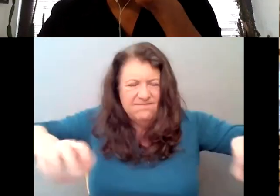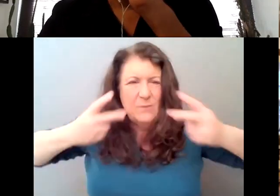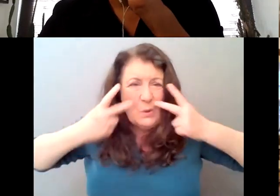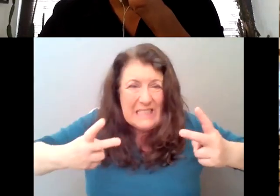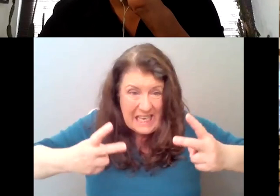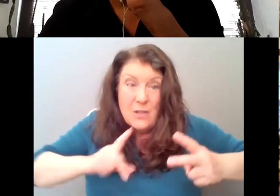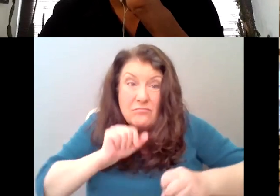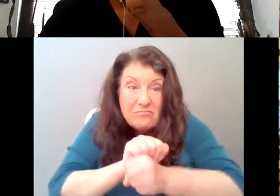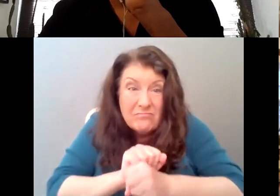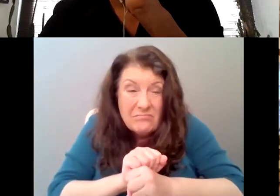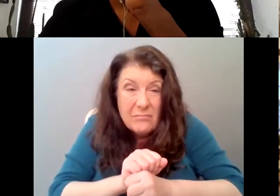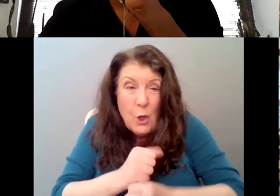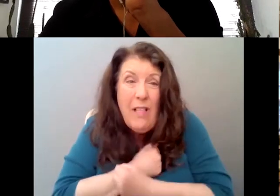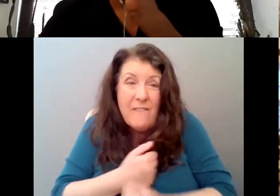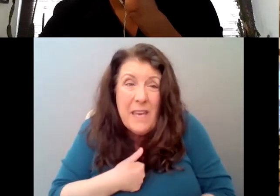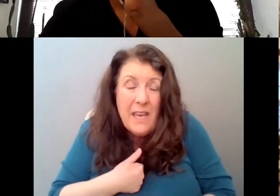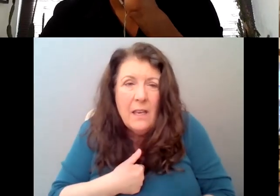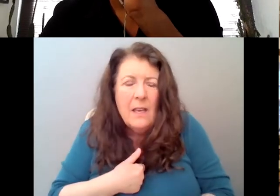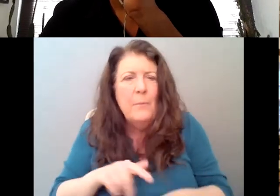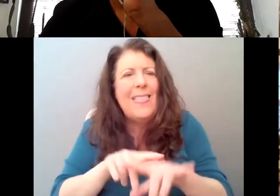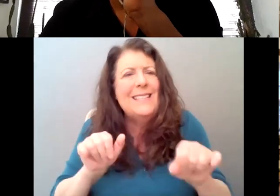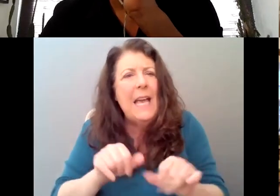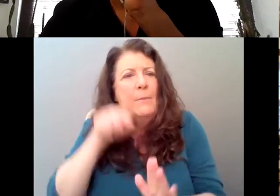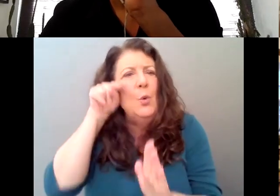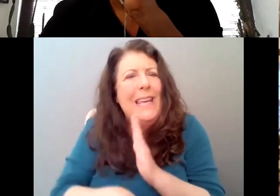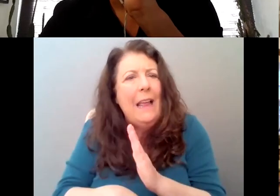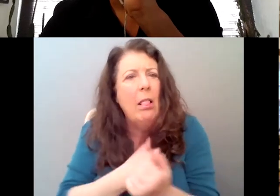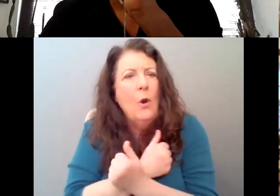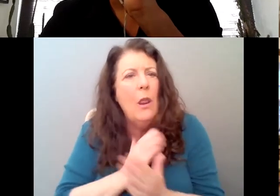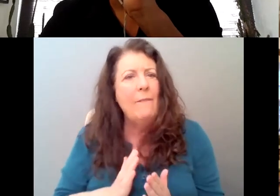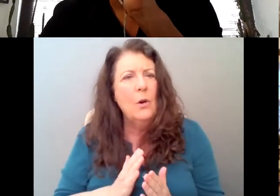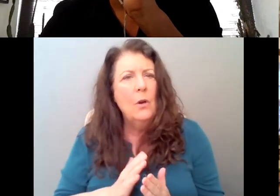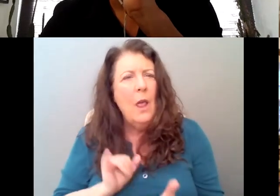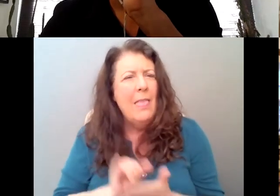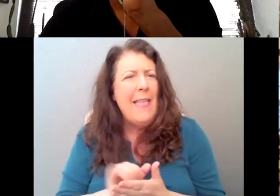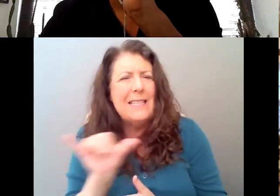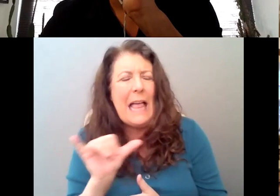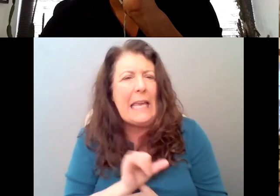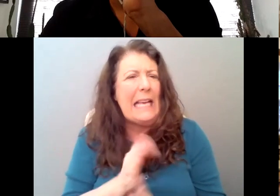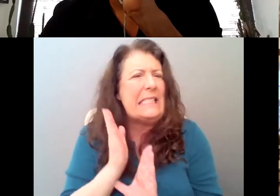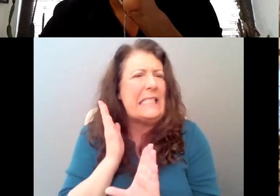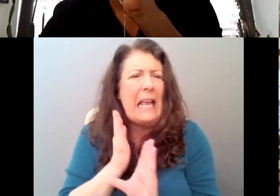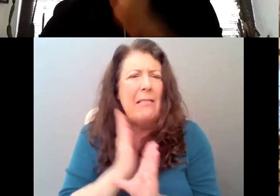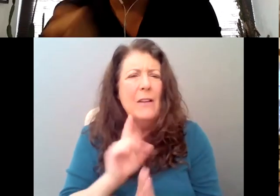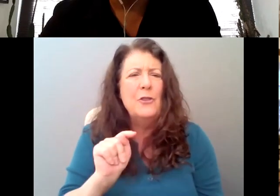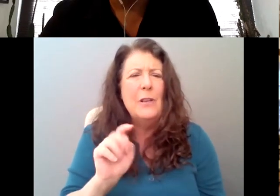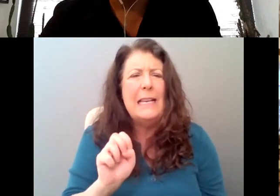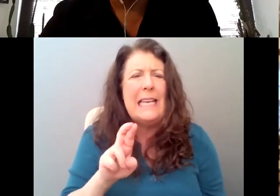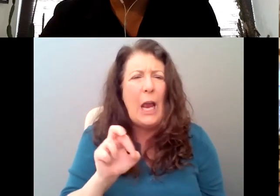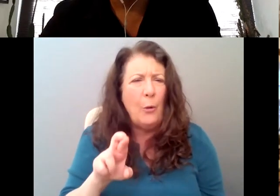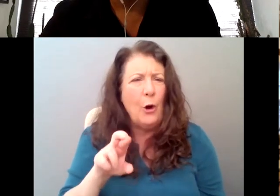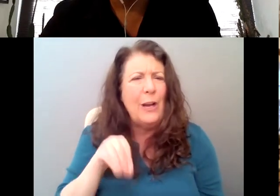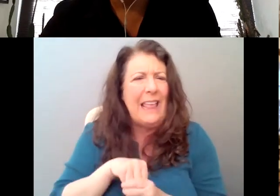psychological terror and tension inside of this poem that is unbelievable to me.